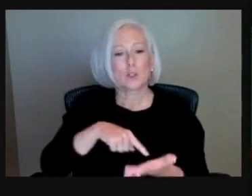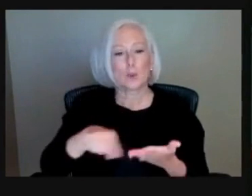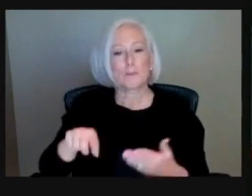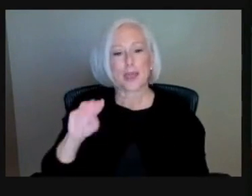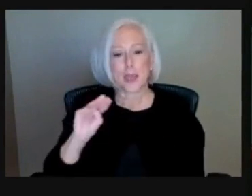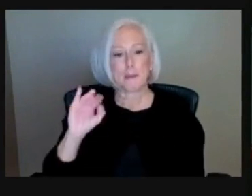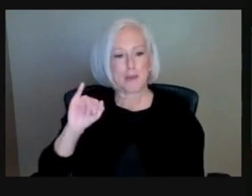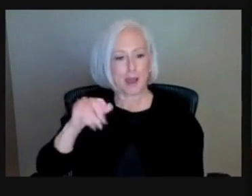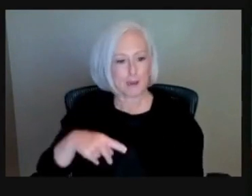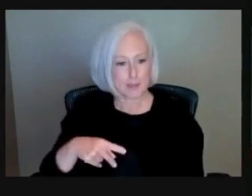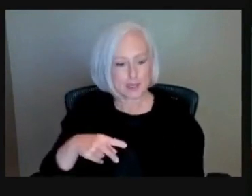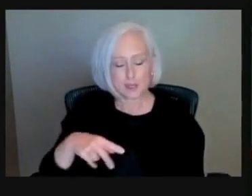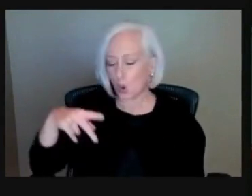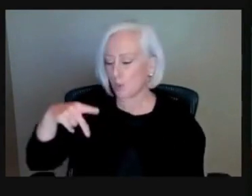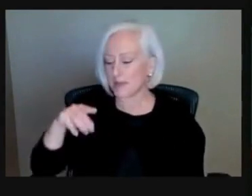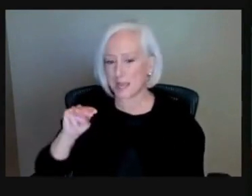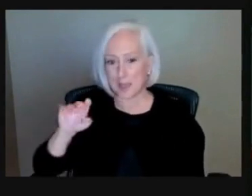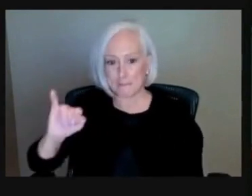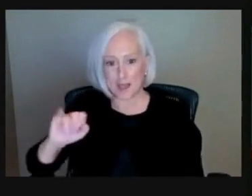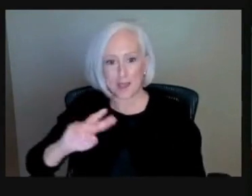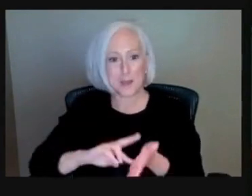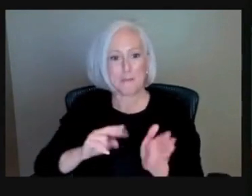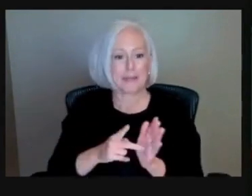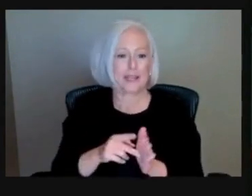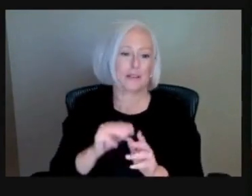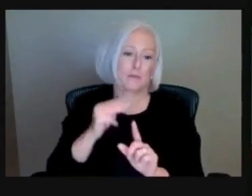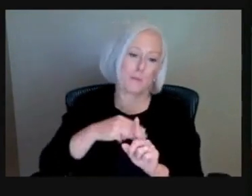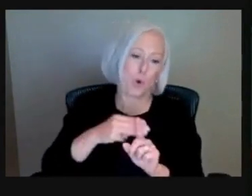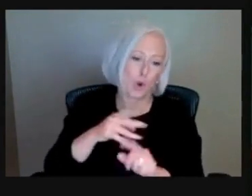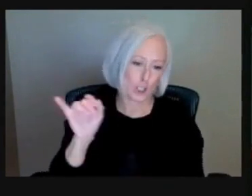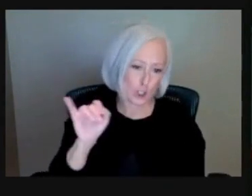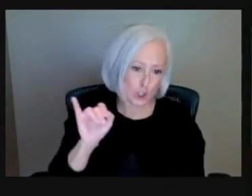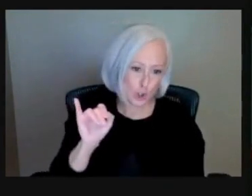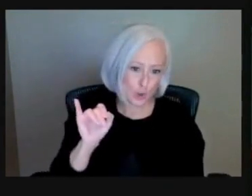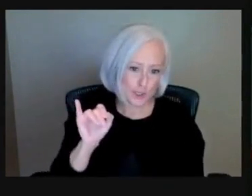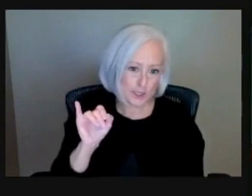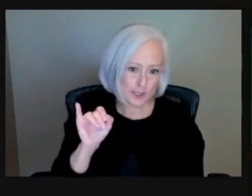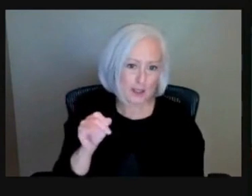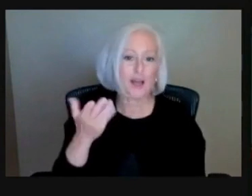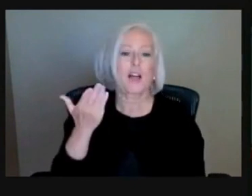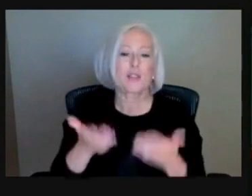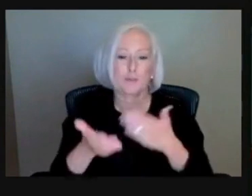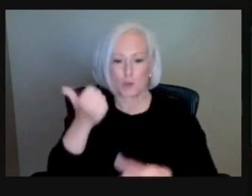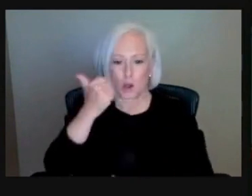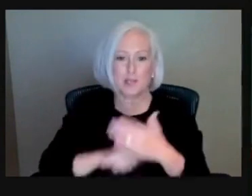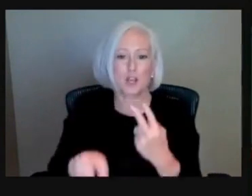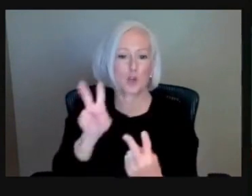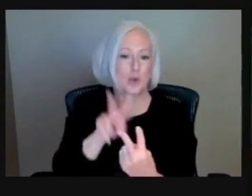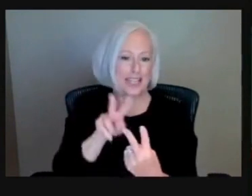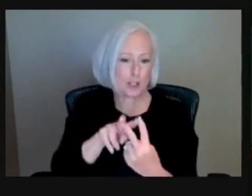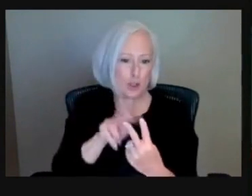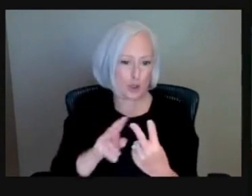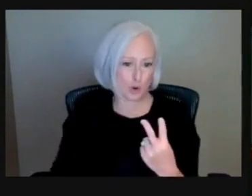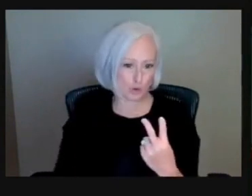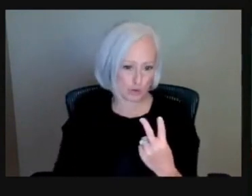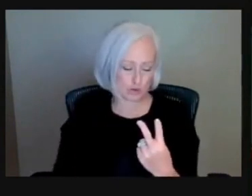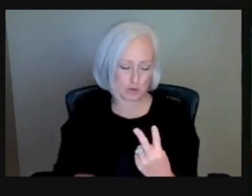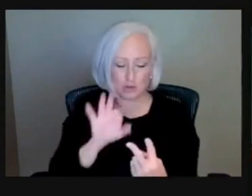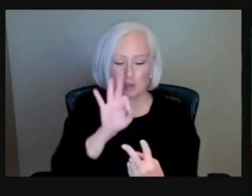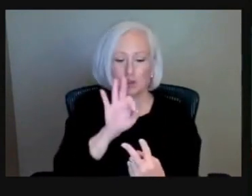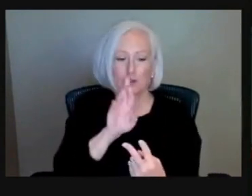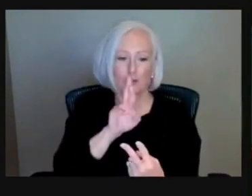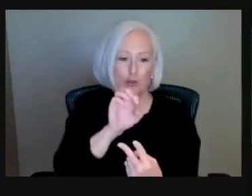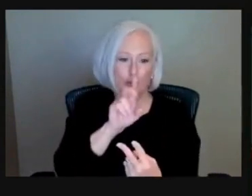PMI mortgage insurance, then we're probably under one of those umbrellas, Fannie Mae, Freddie Mac,